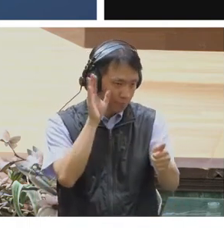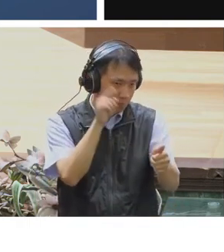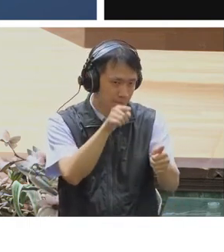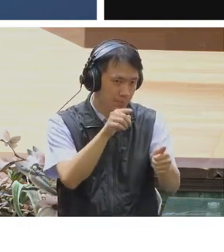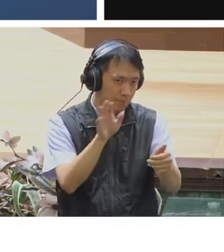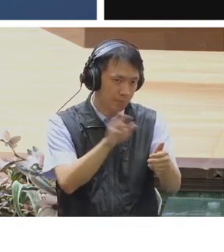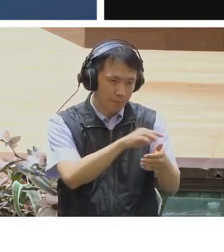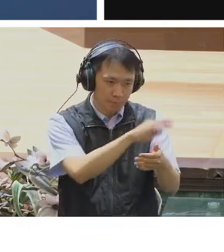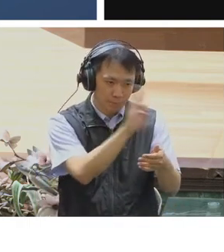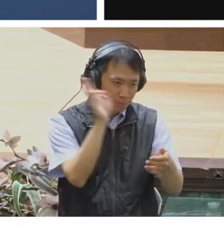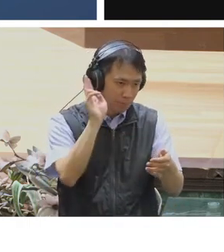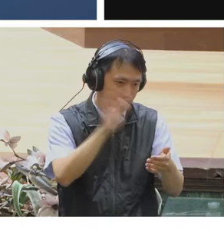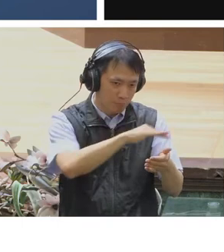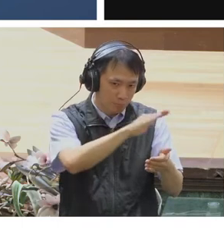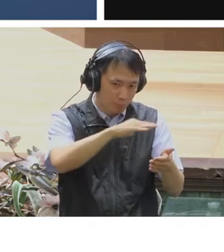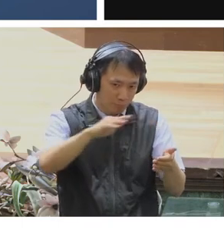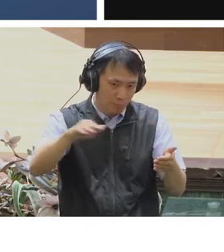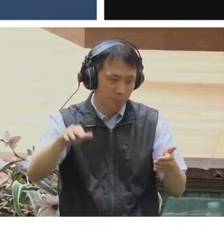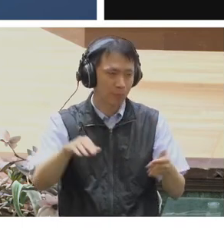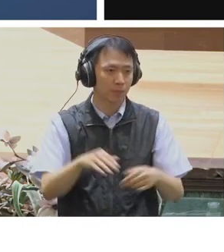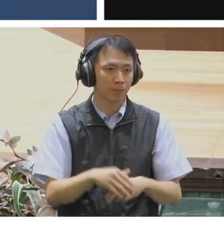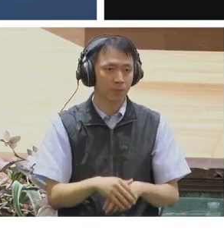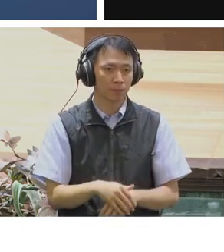This means that in Spotify's case,